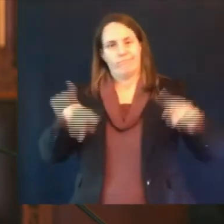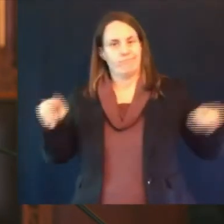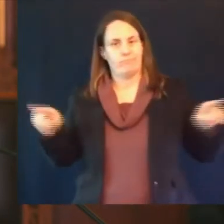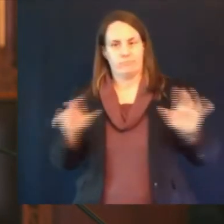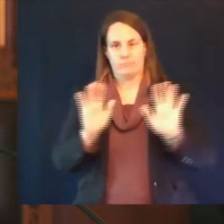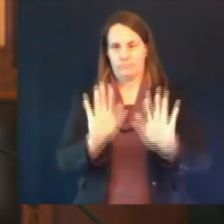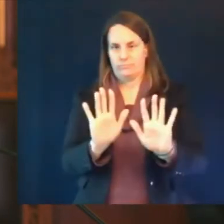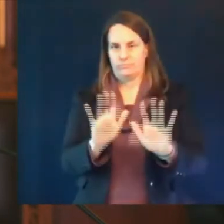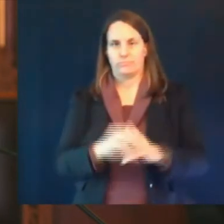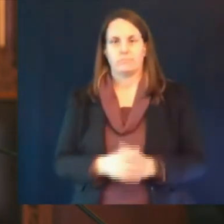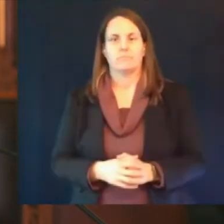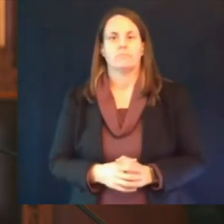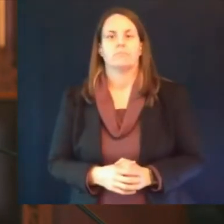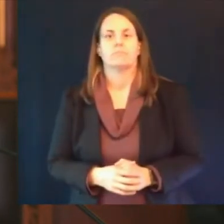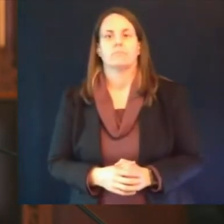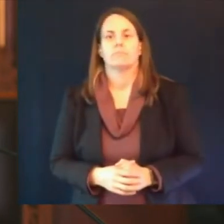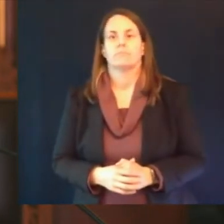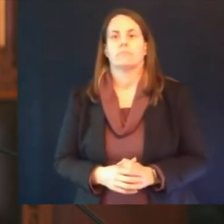vaccine